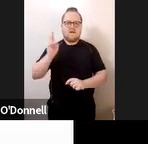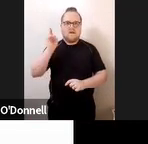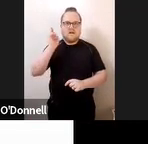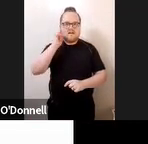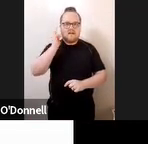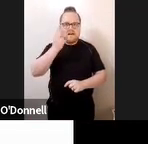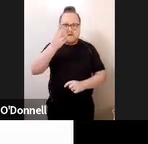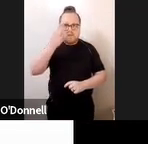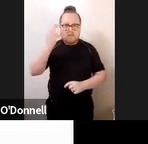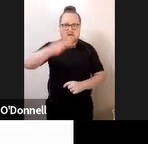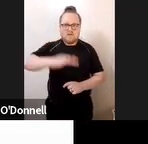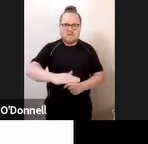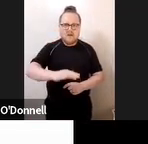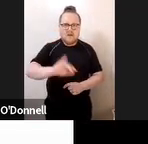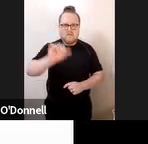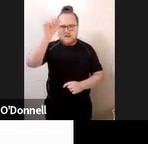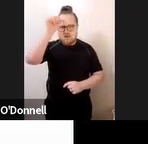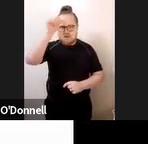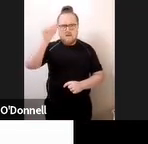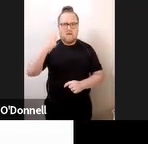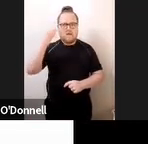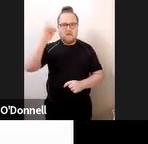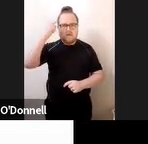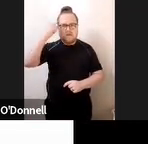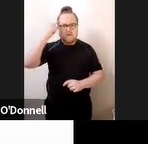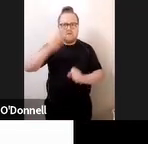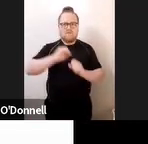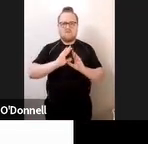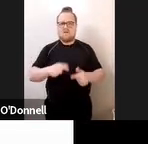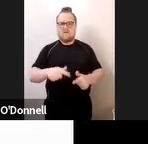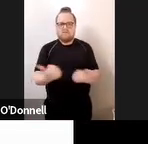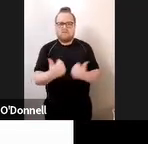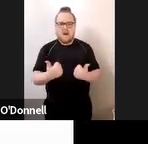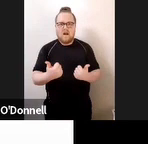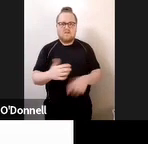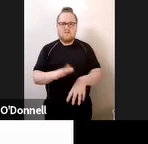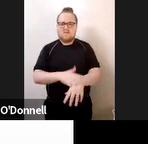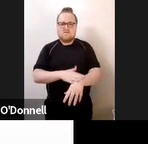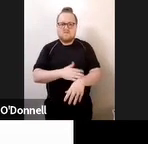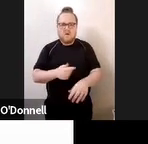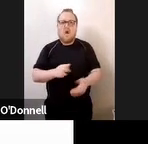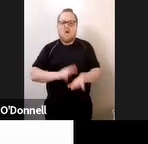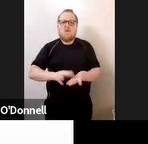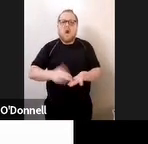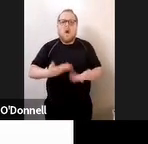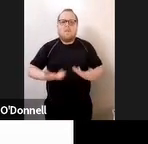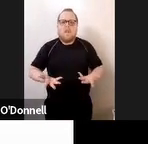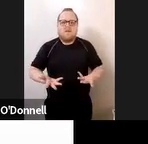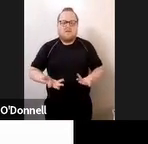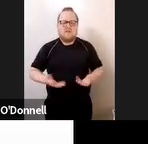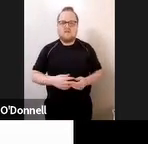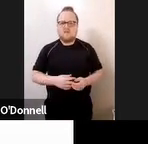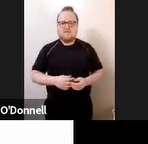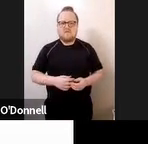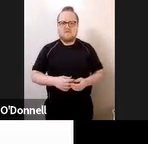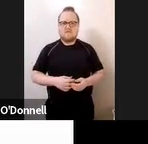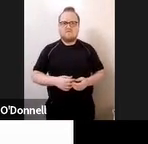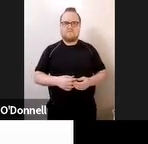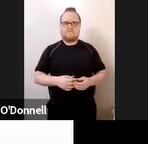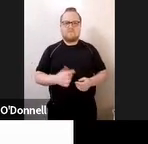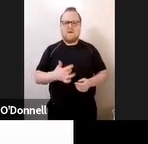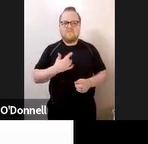because it's simply a physical experience they've had and not understood or experienced as abusive.